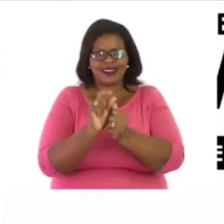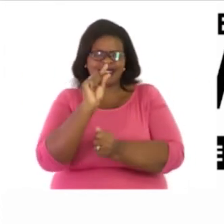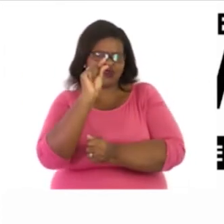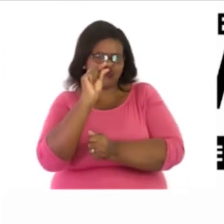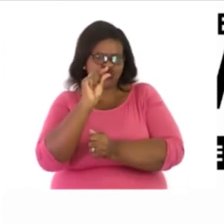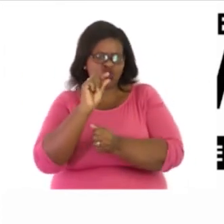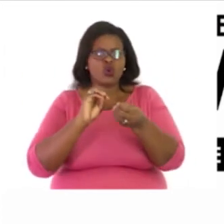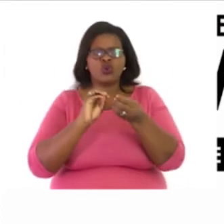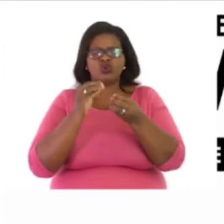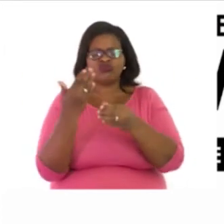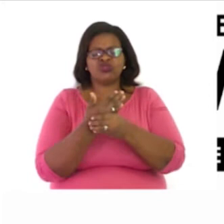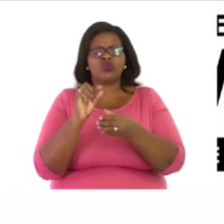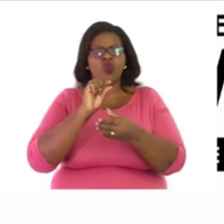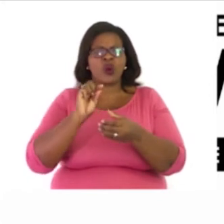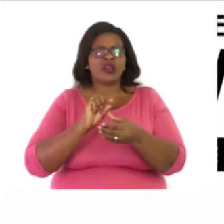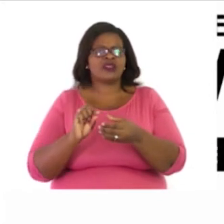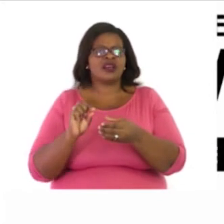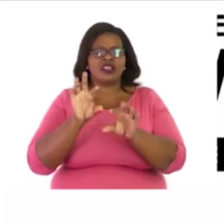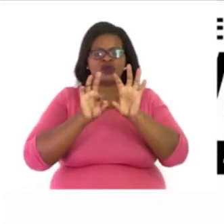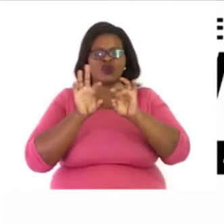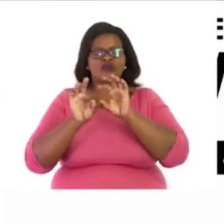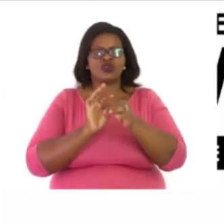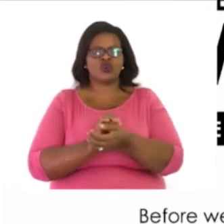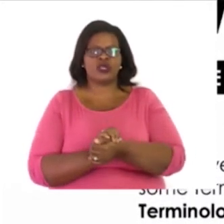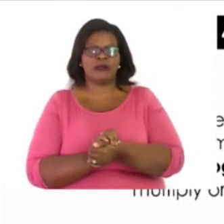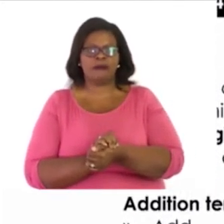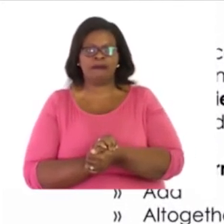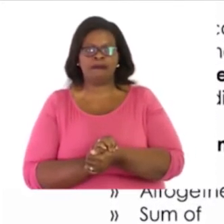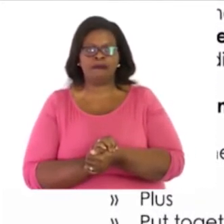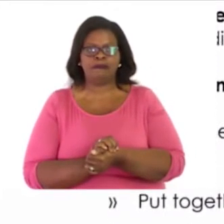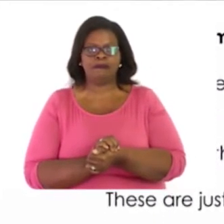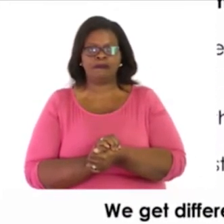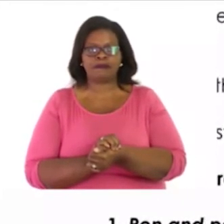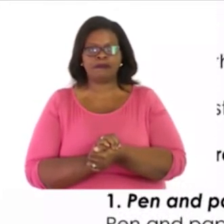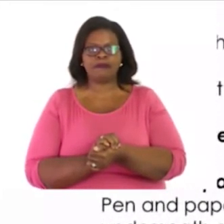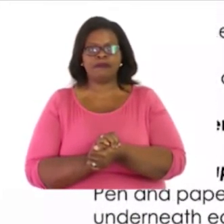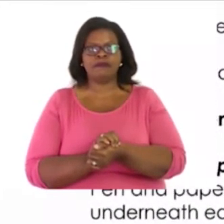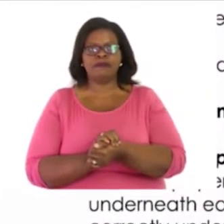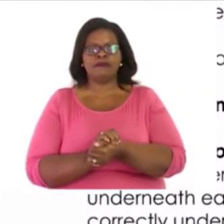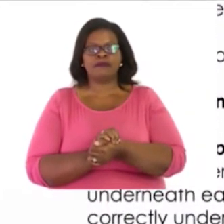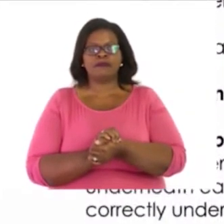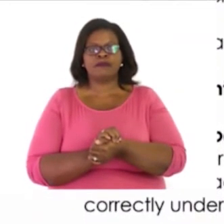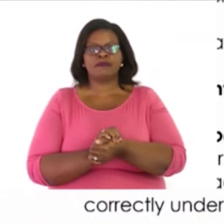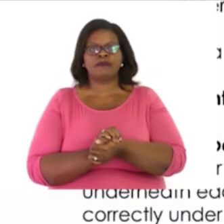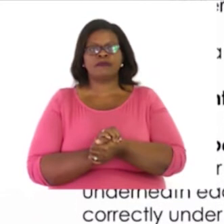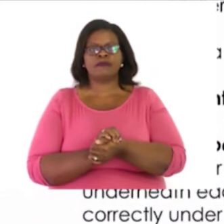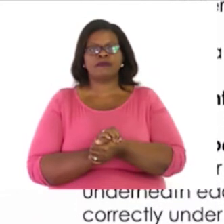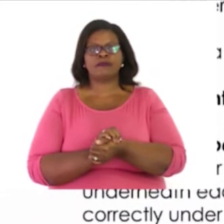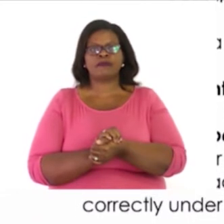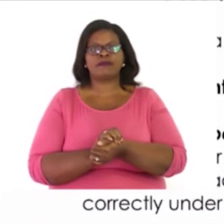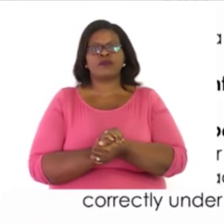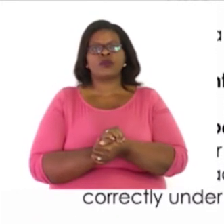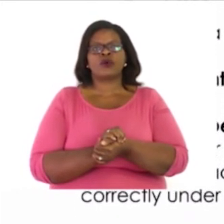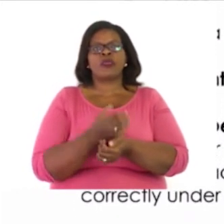terminologies that tells us when we should do the addition sum. Now, let's start. We get different